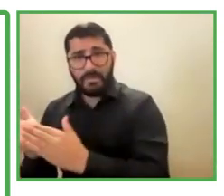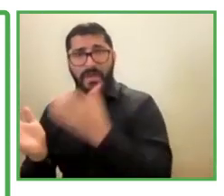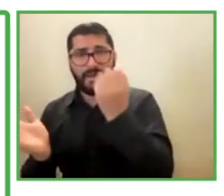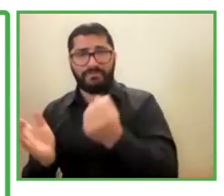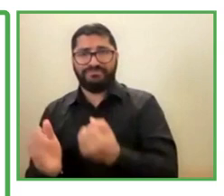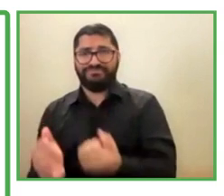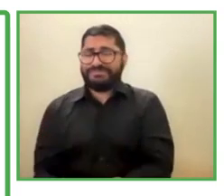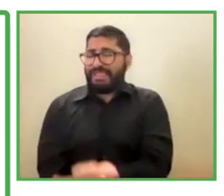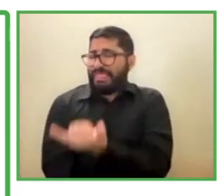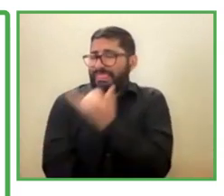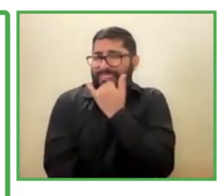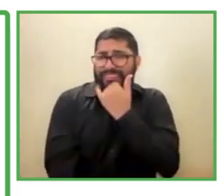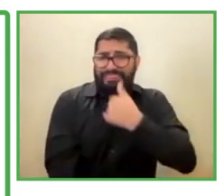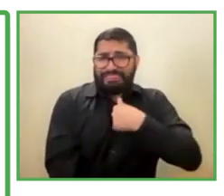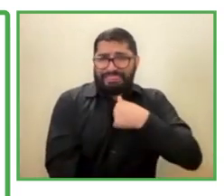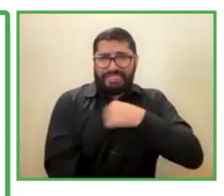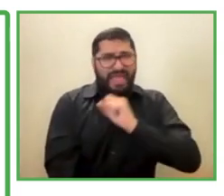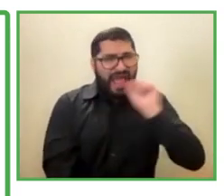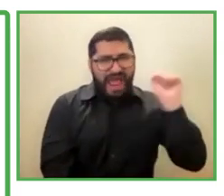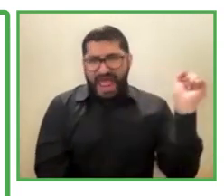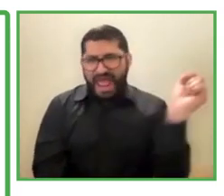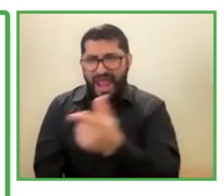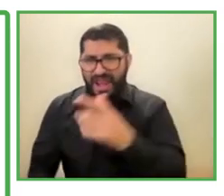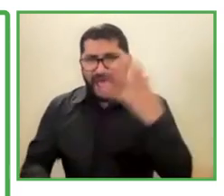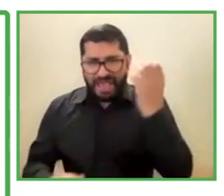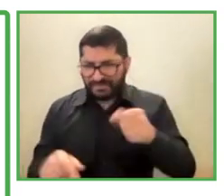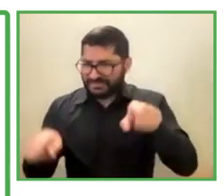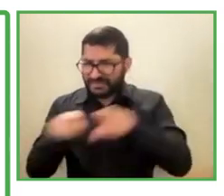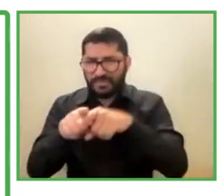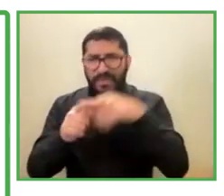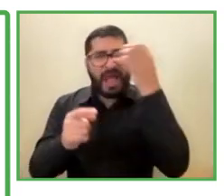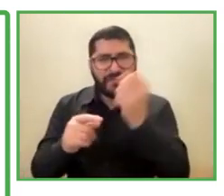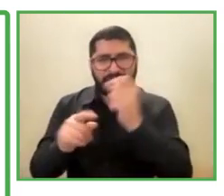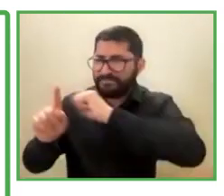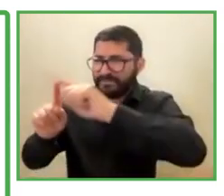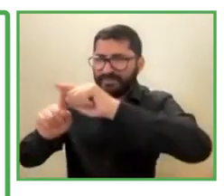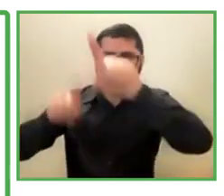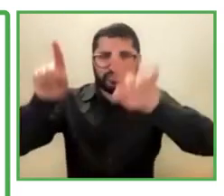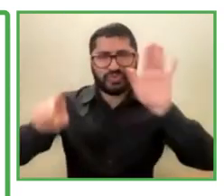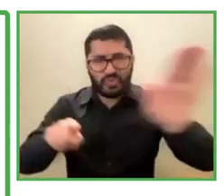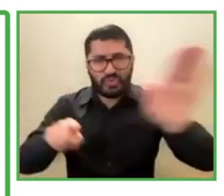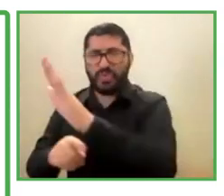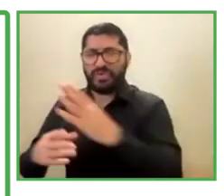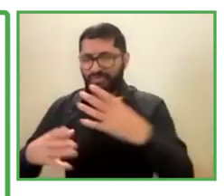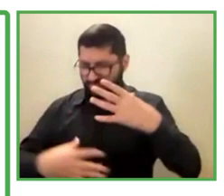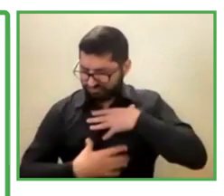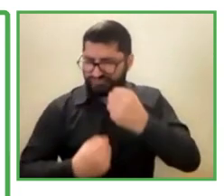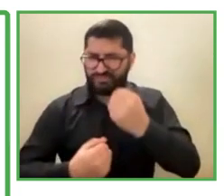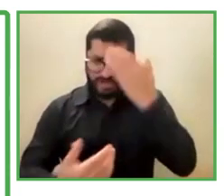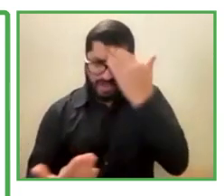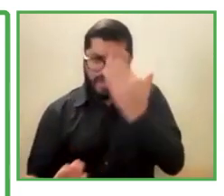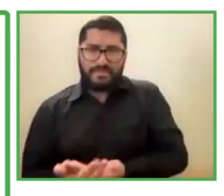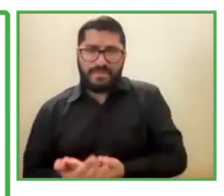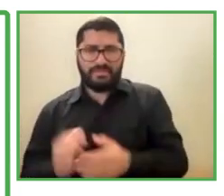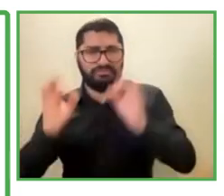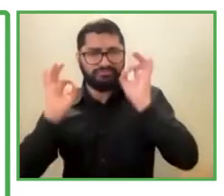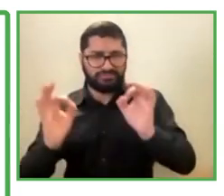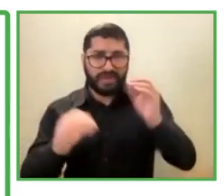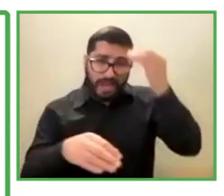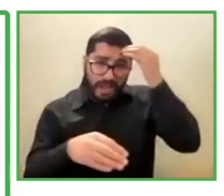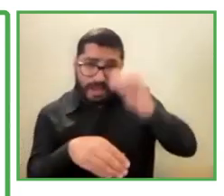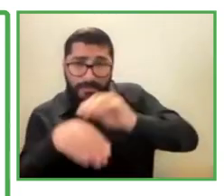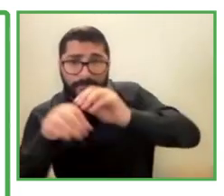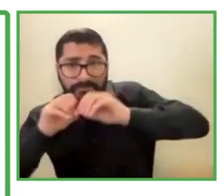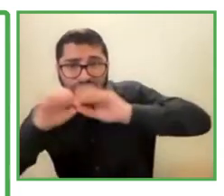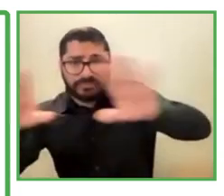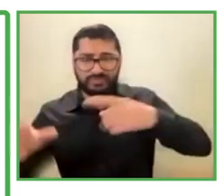Everyone has something to contribute with, something to teach. And that's the message and the value that we take advantage of. And that's the